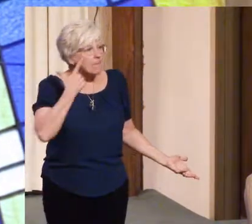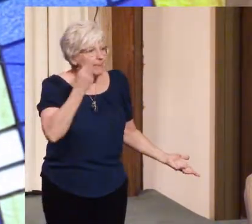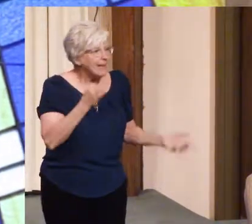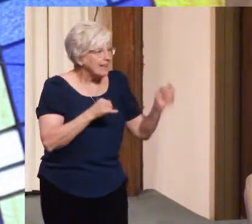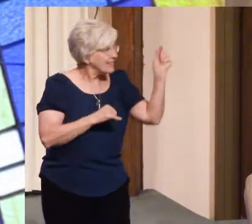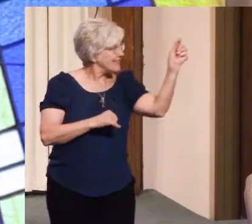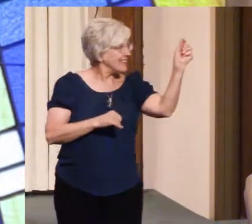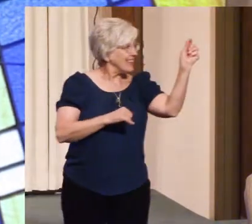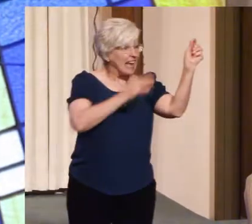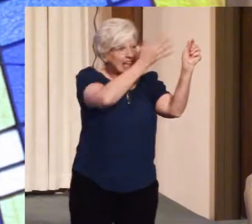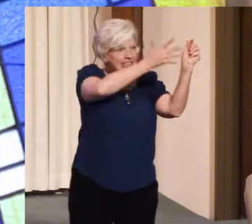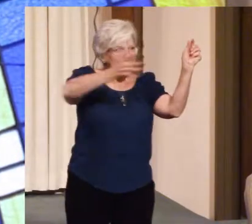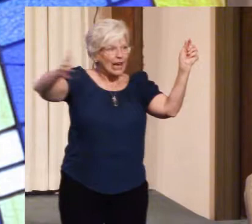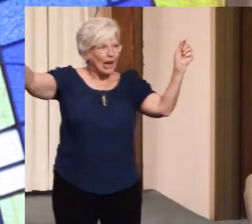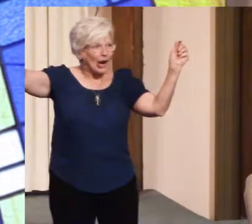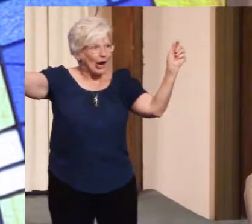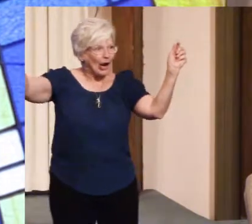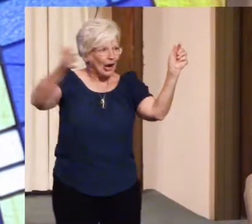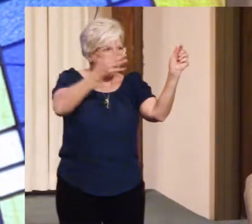spectrum.